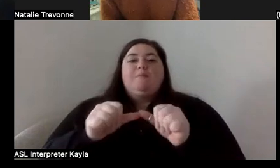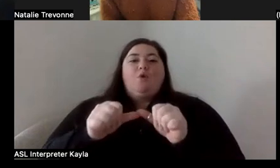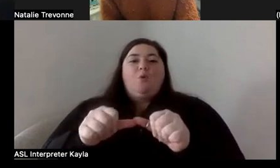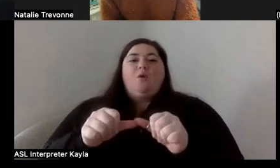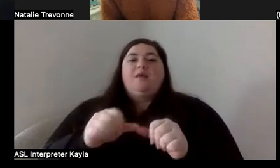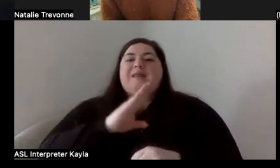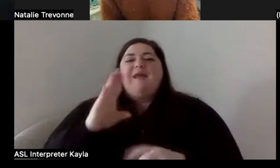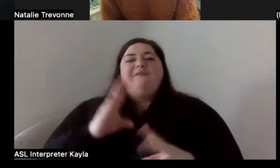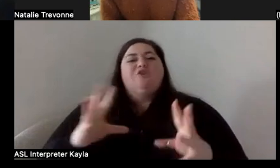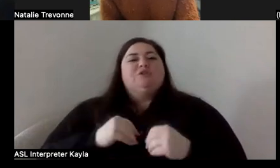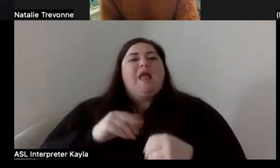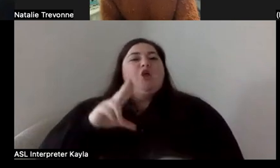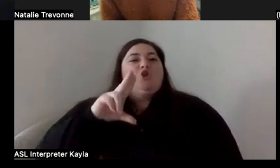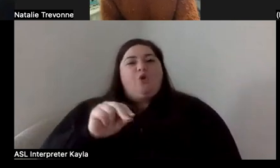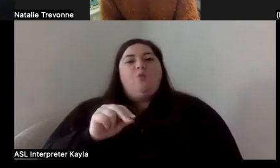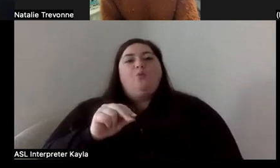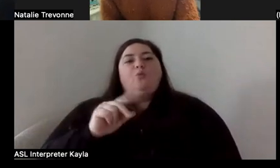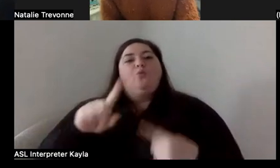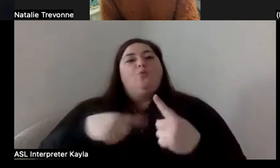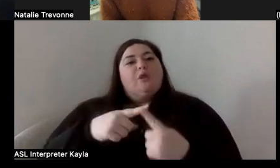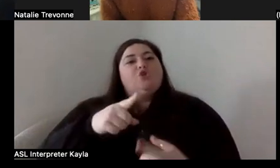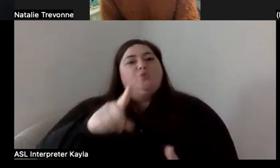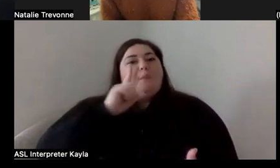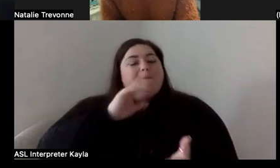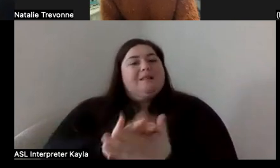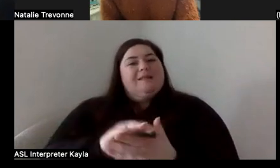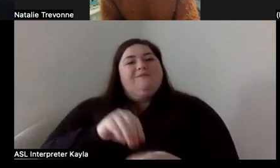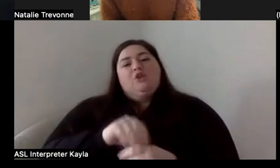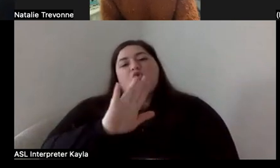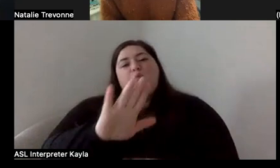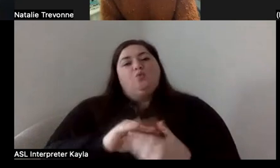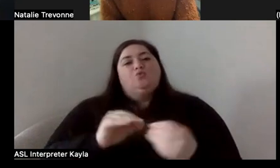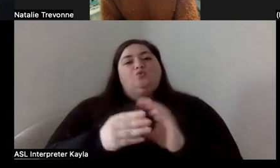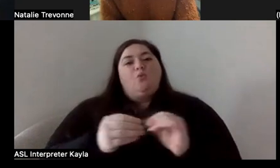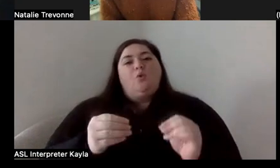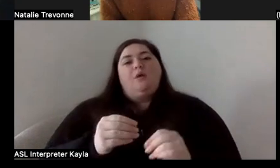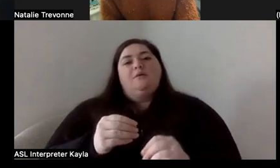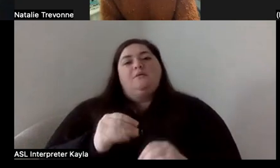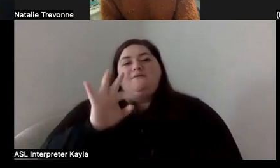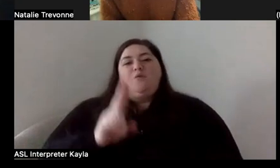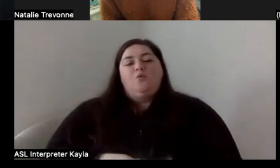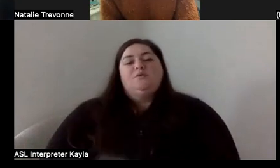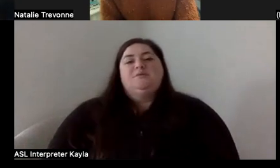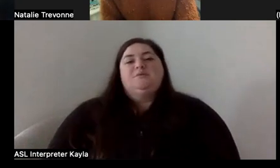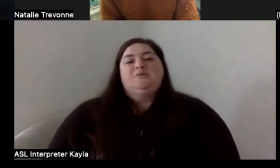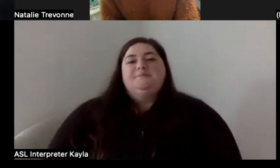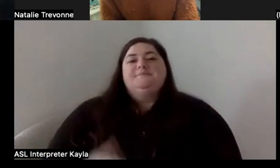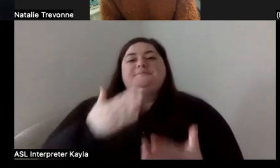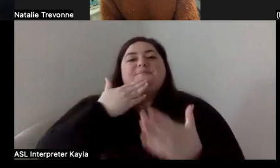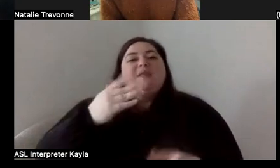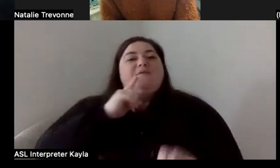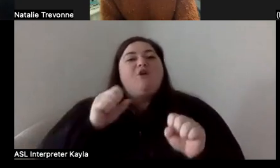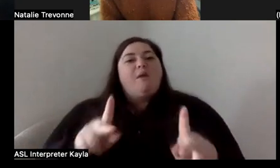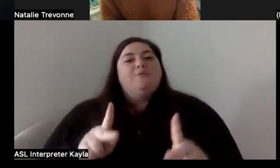never take a no for an answer, especially when you believe in the story and the passion for it. So, yes, thank you for the